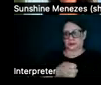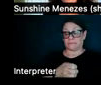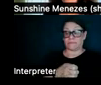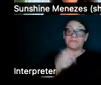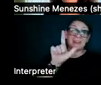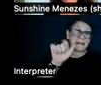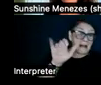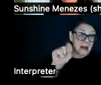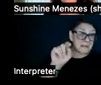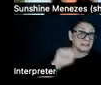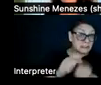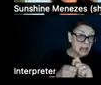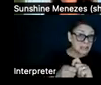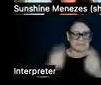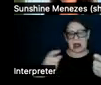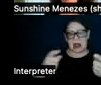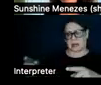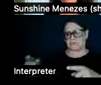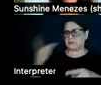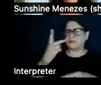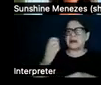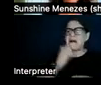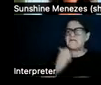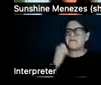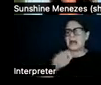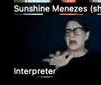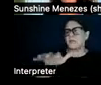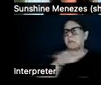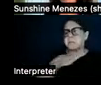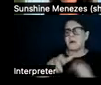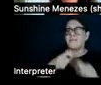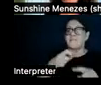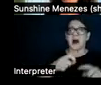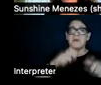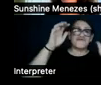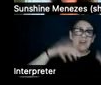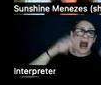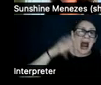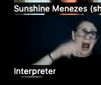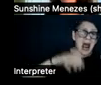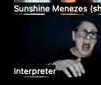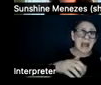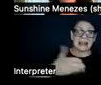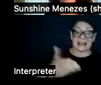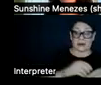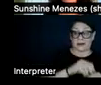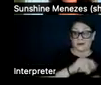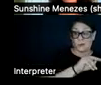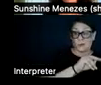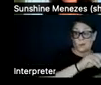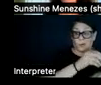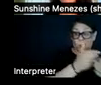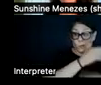change is well underway. We see this every day, from the extreme precipitation events we experience here in New England,